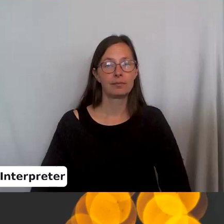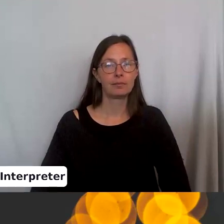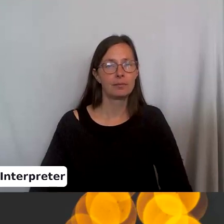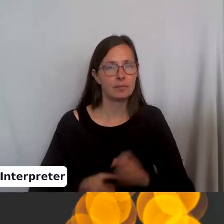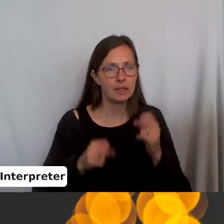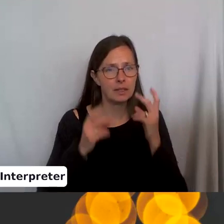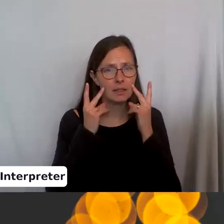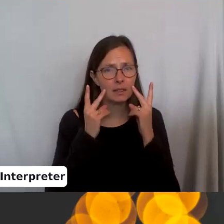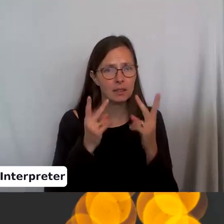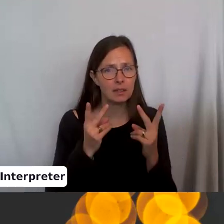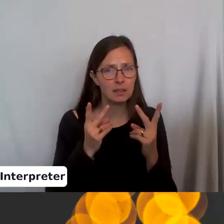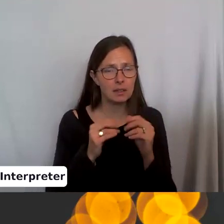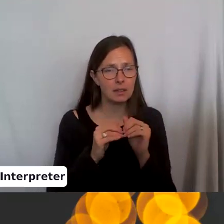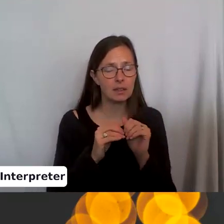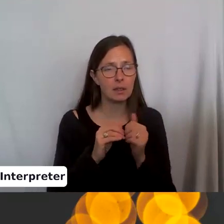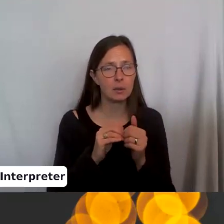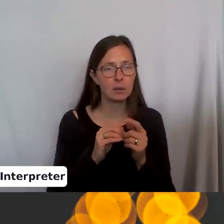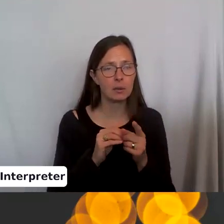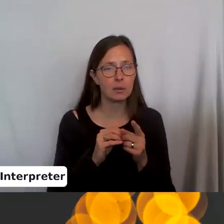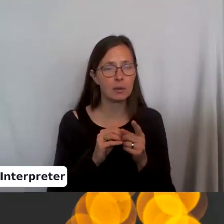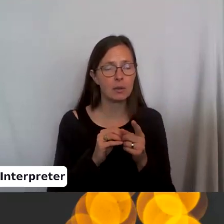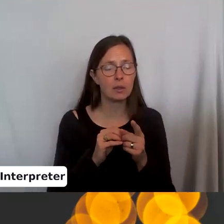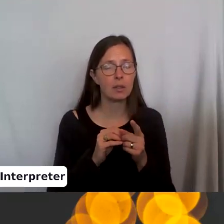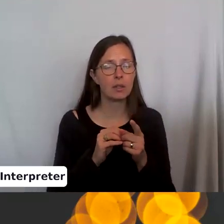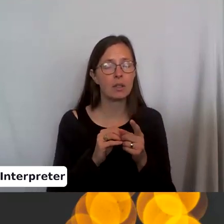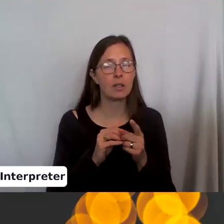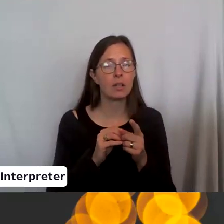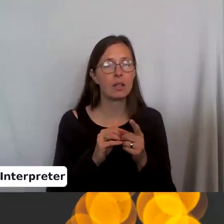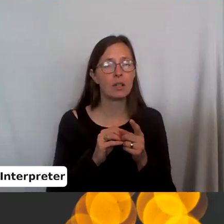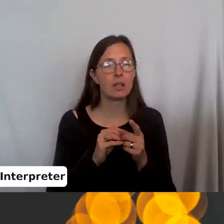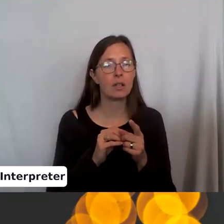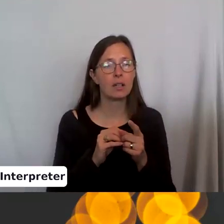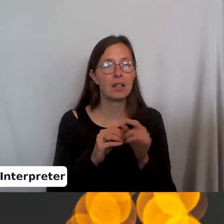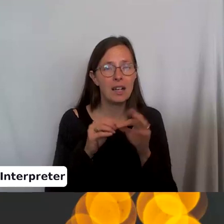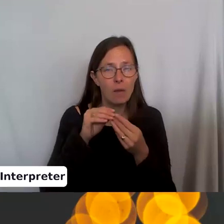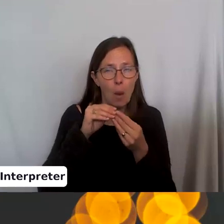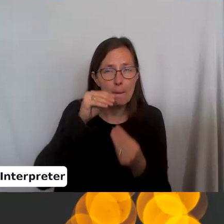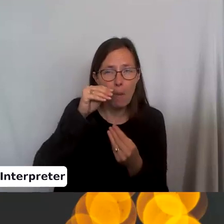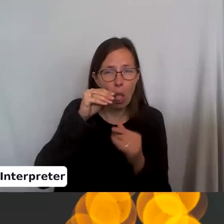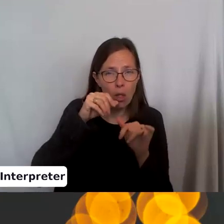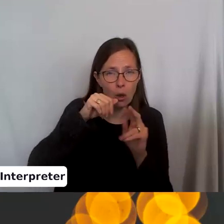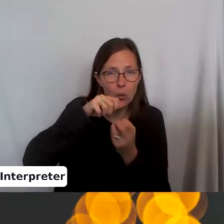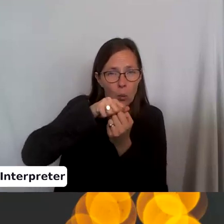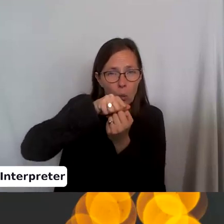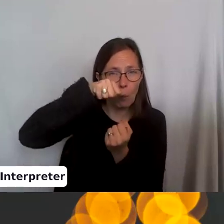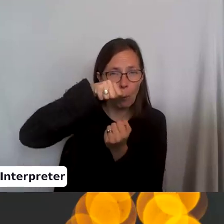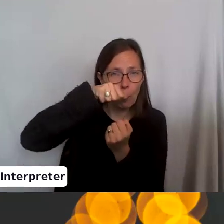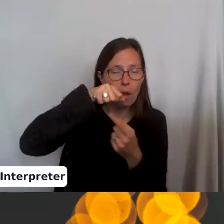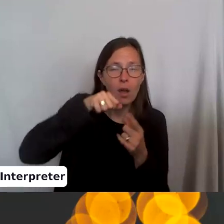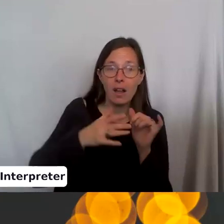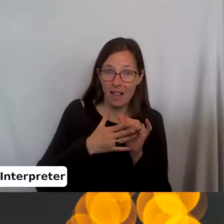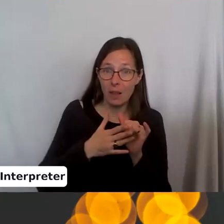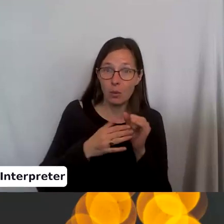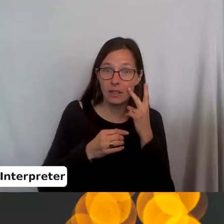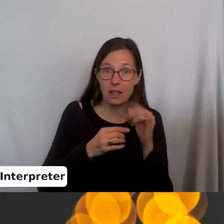see how, if you pull the yarn down a little bit. Um, this stitch here is like a V